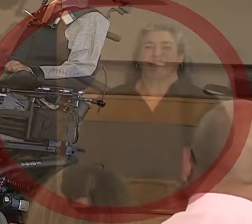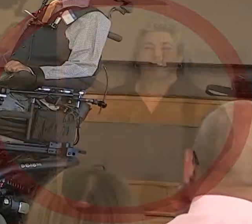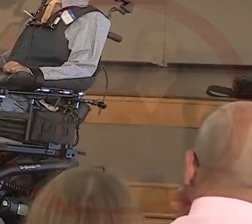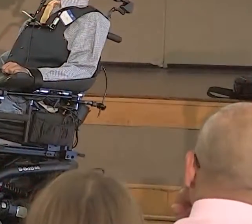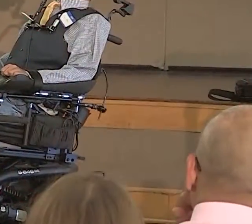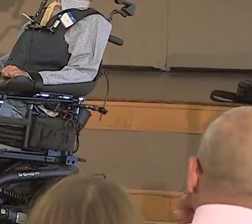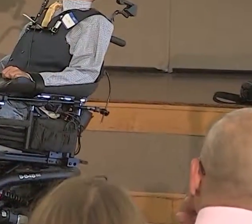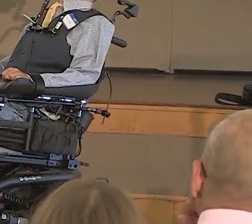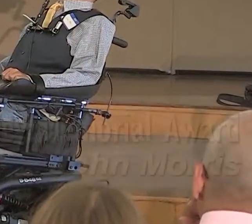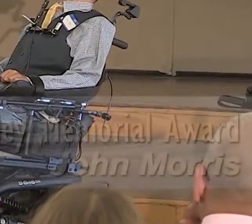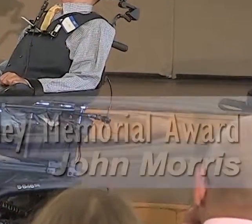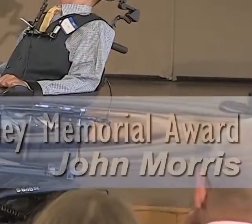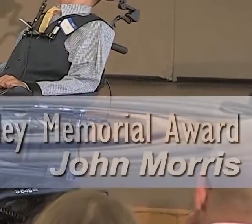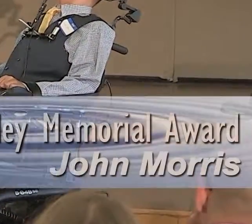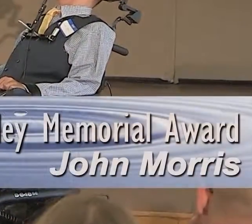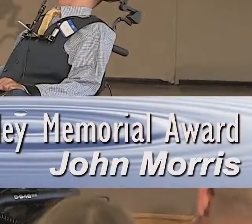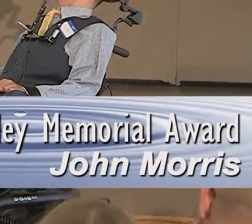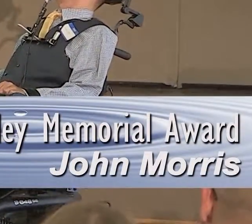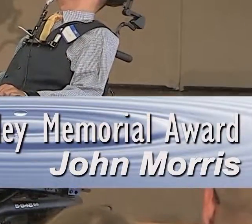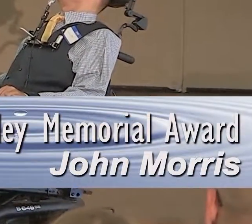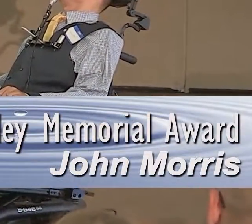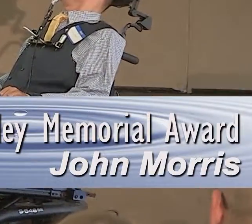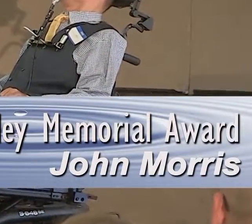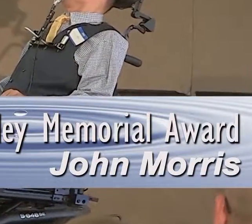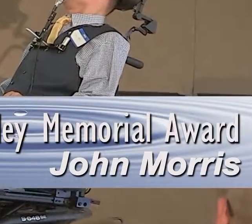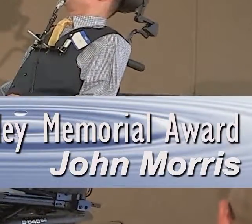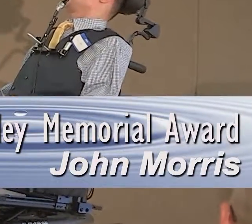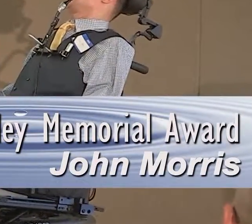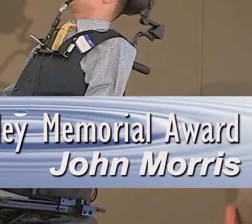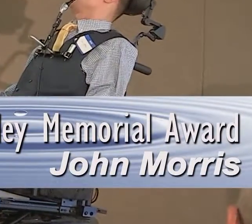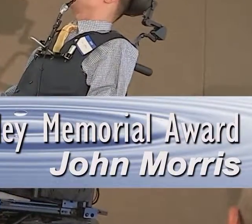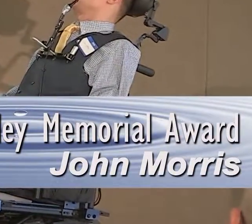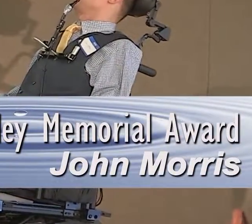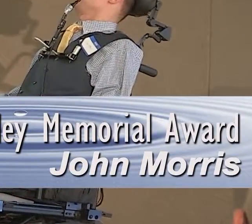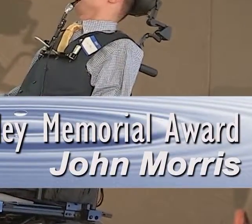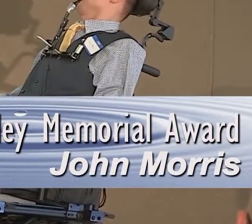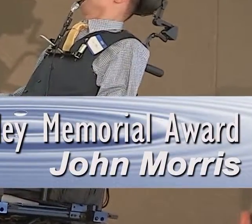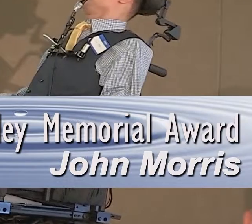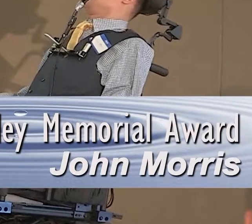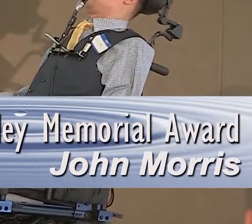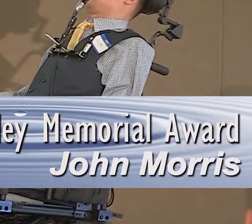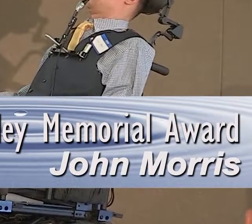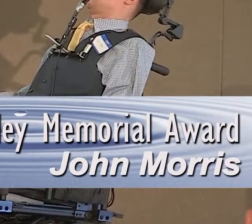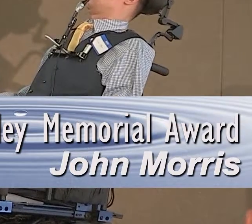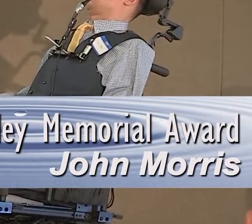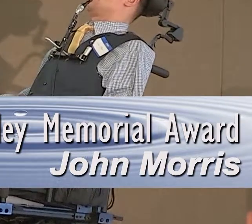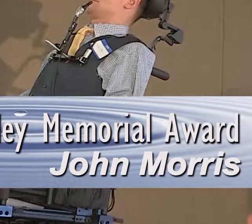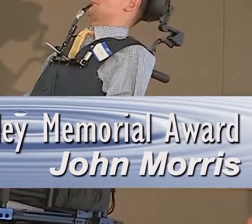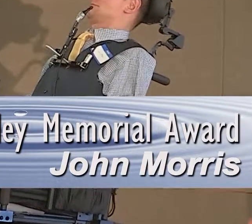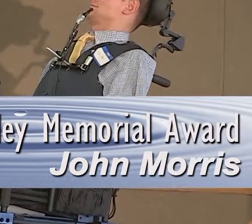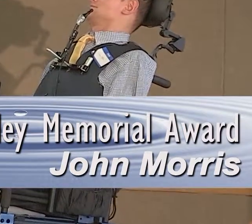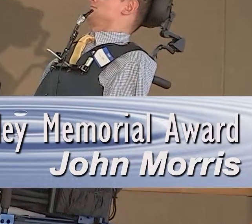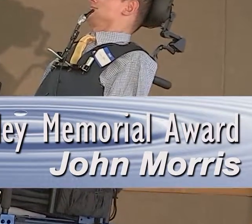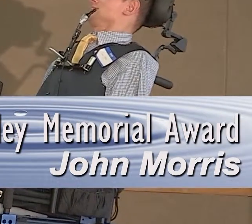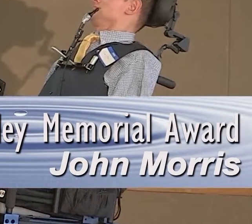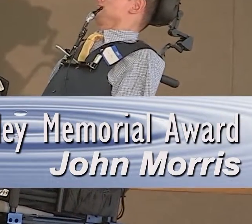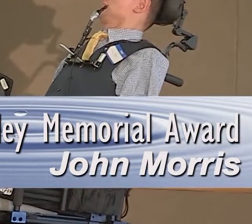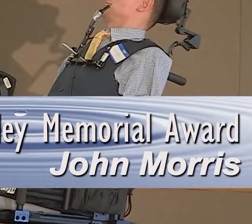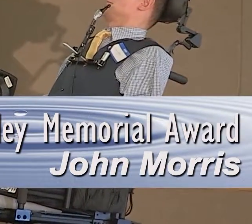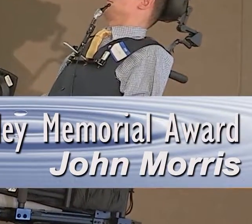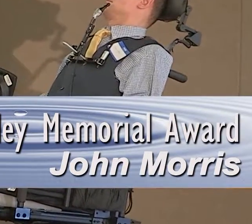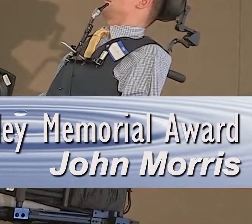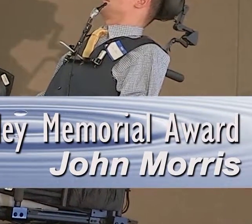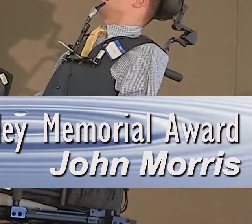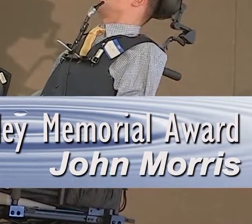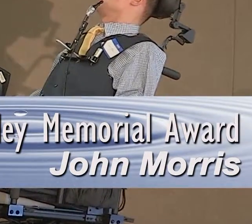John is the CEO and founder of Quad Shocks, a brand new enterprise that creates technology to retrofit